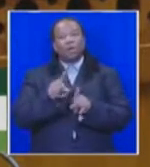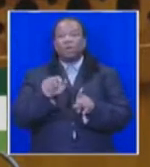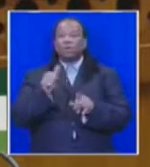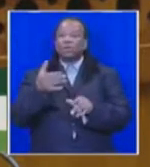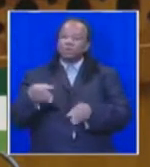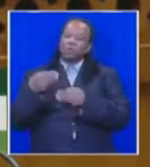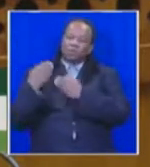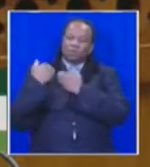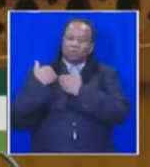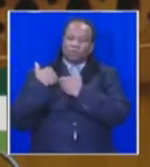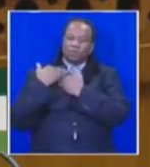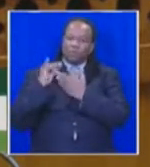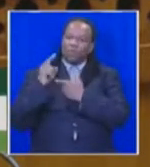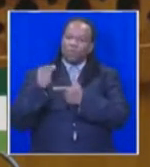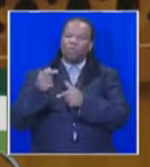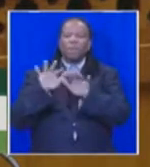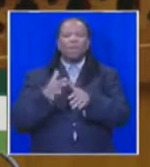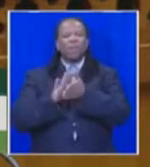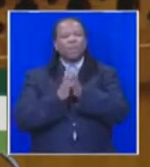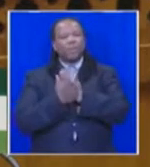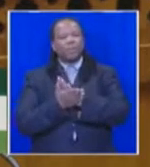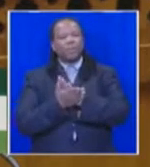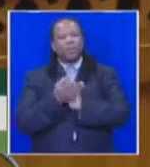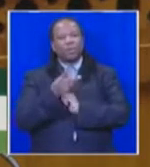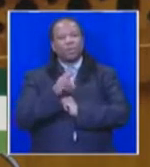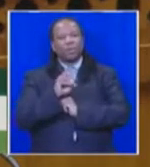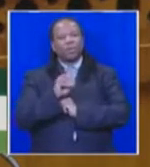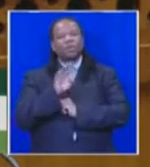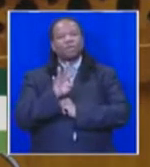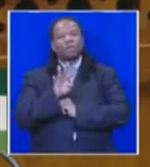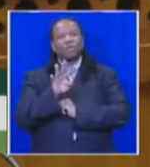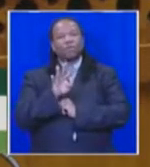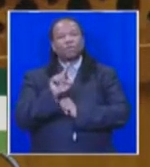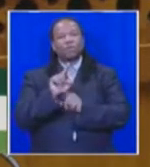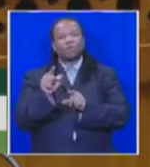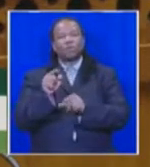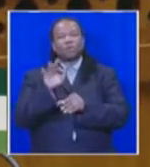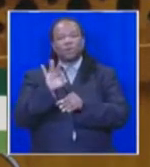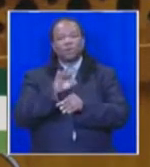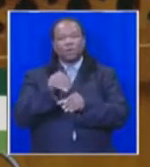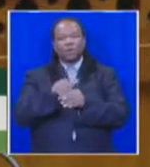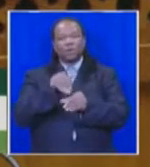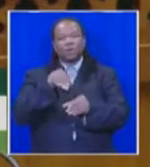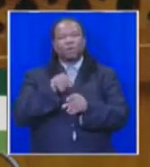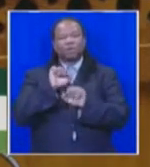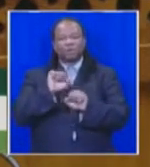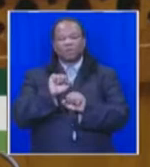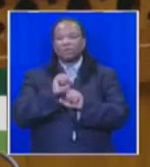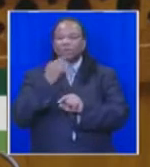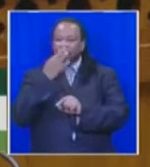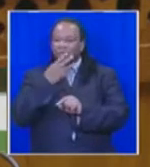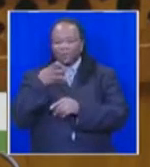situation Parliament seems to have been in since the 2014 election, acknowledging that lessons have been learned and committing